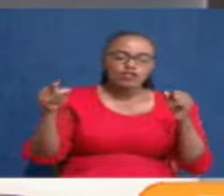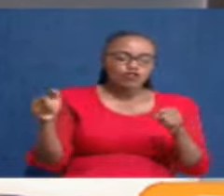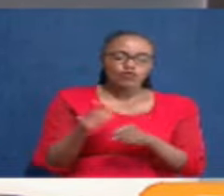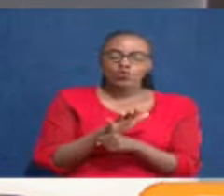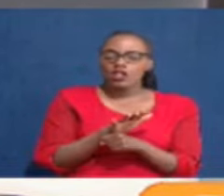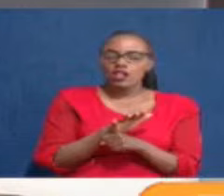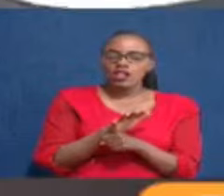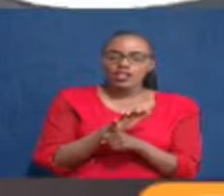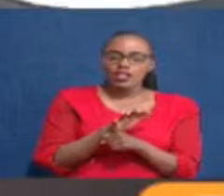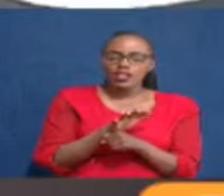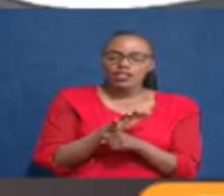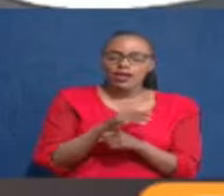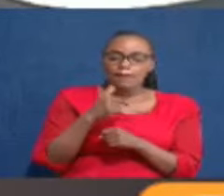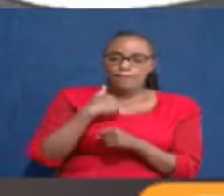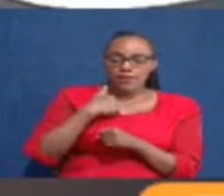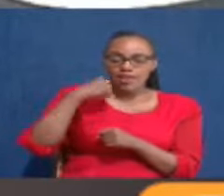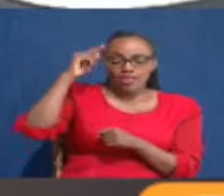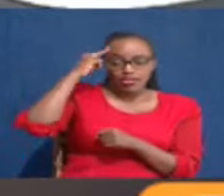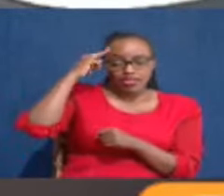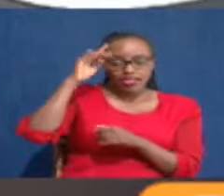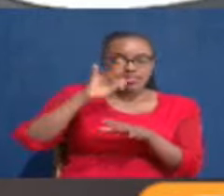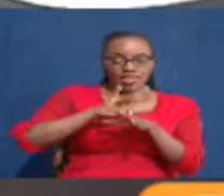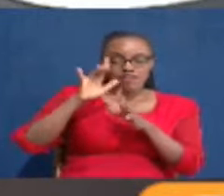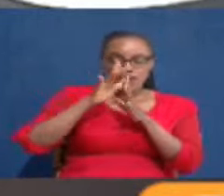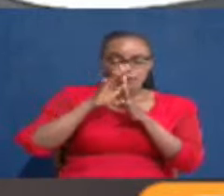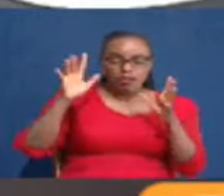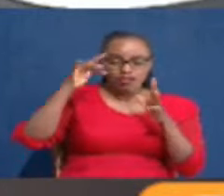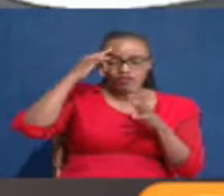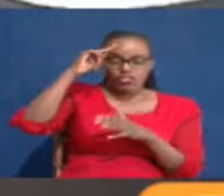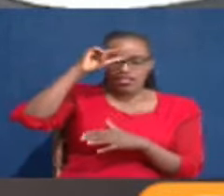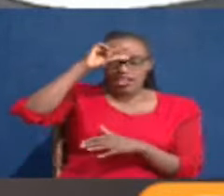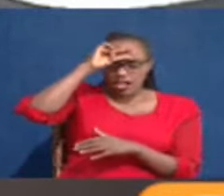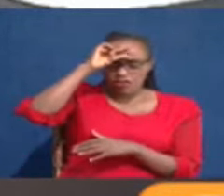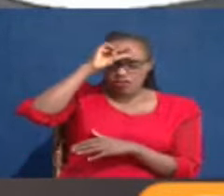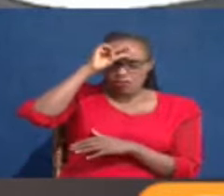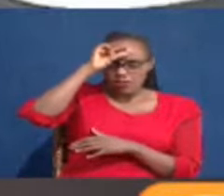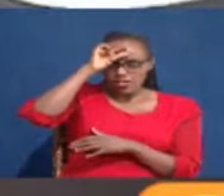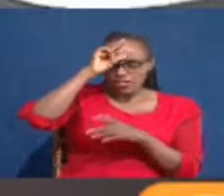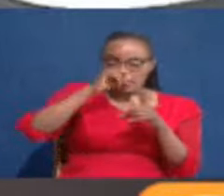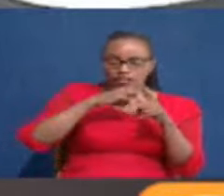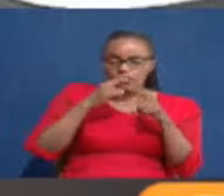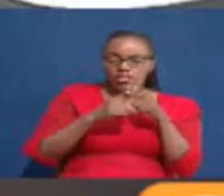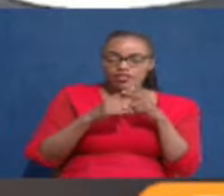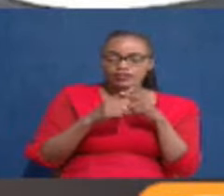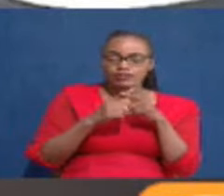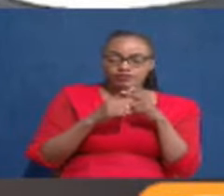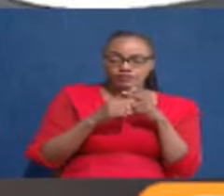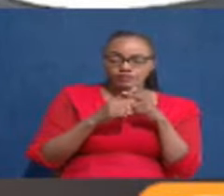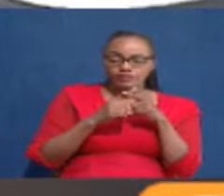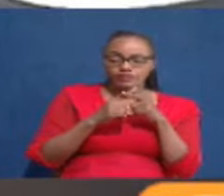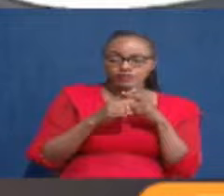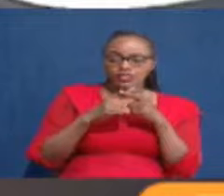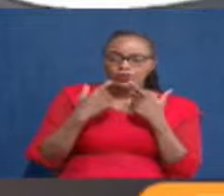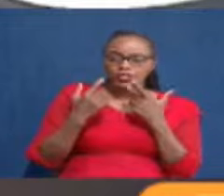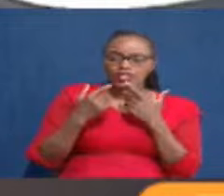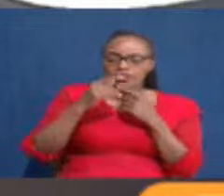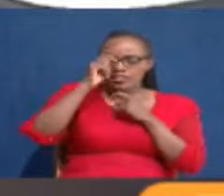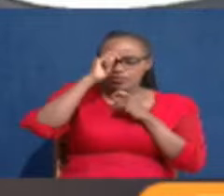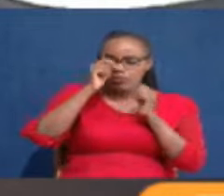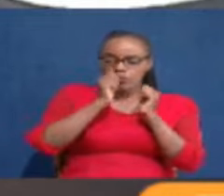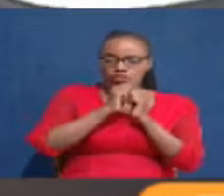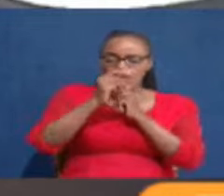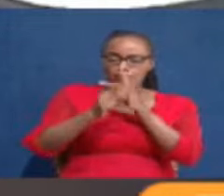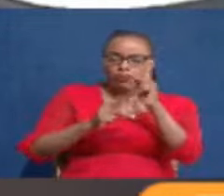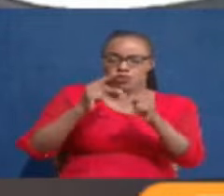I think is a blow to this administration with respect to like you were saying process and